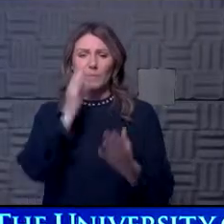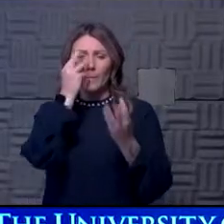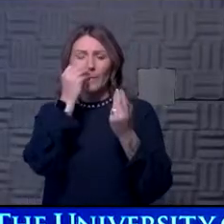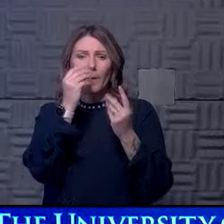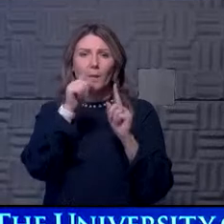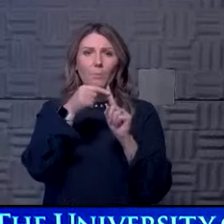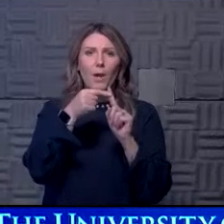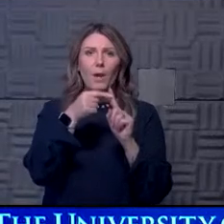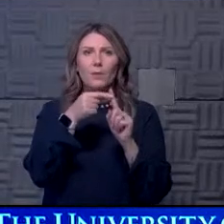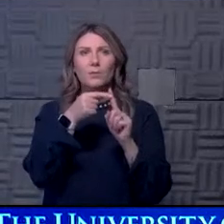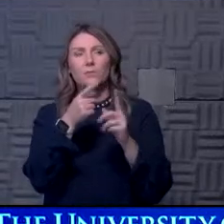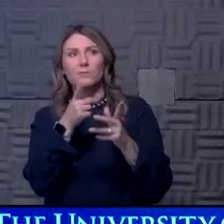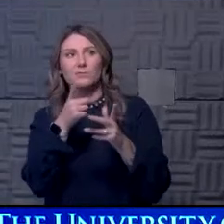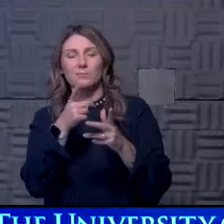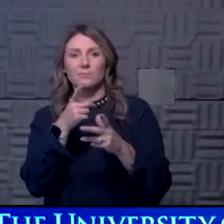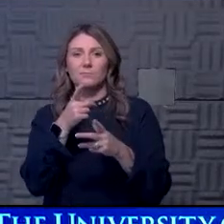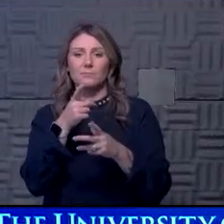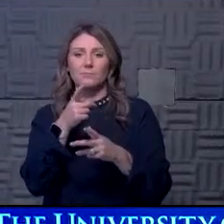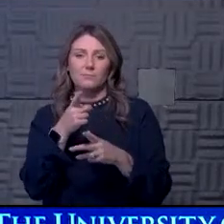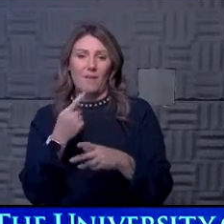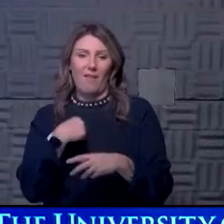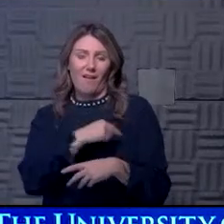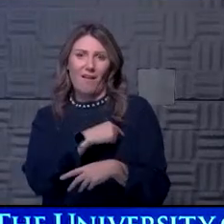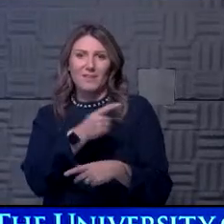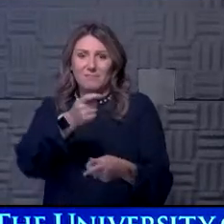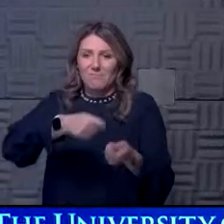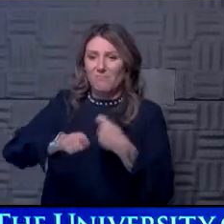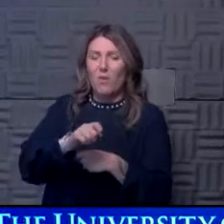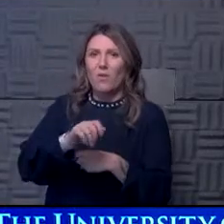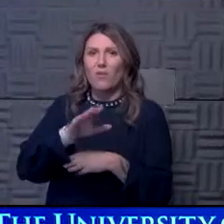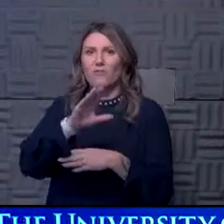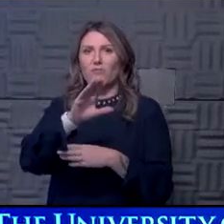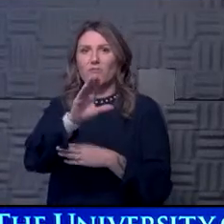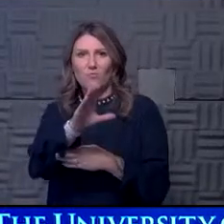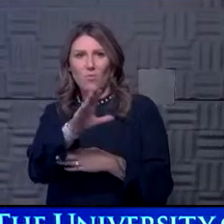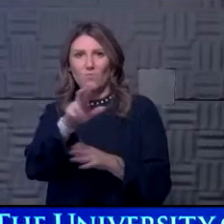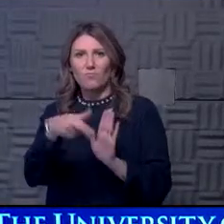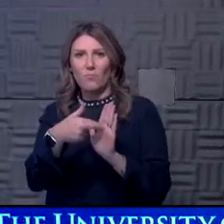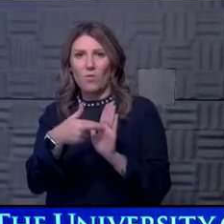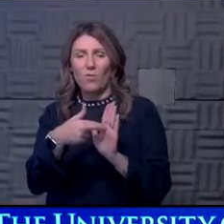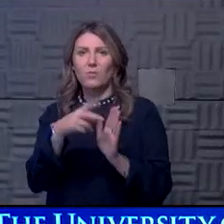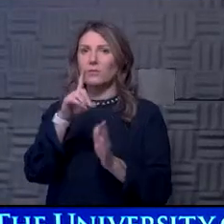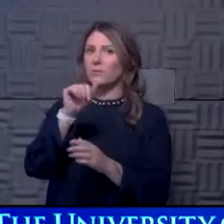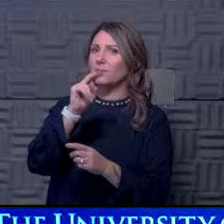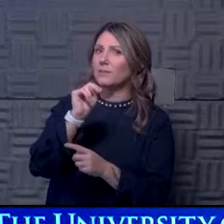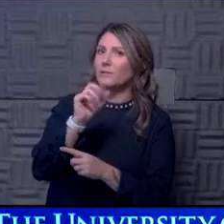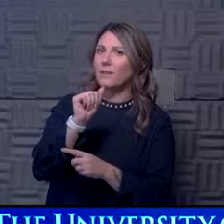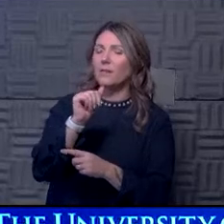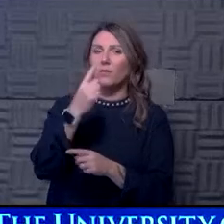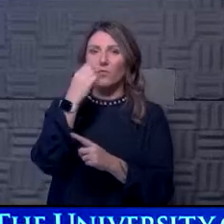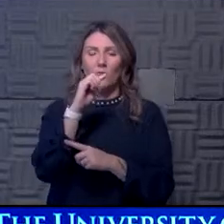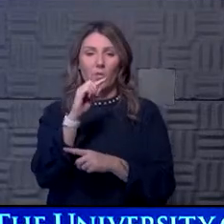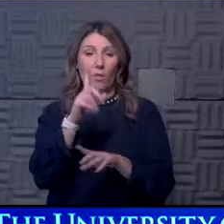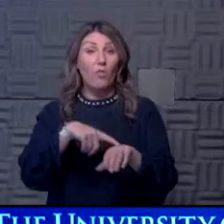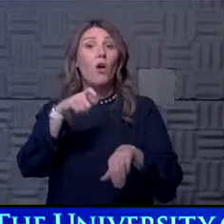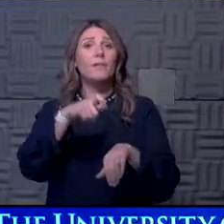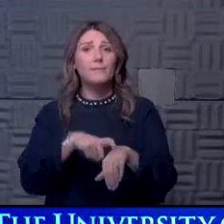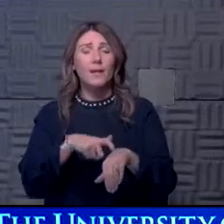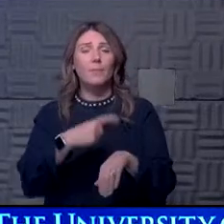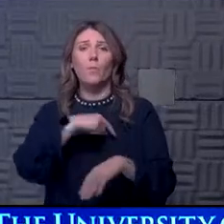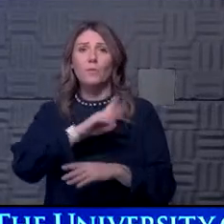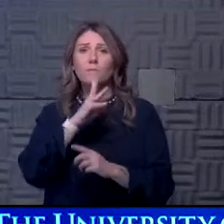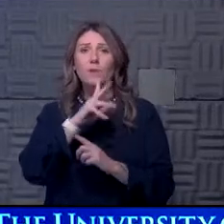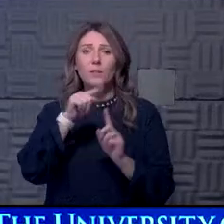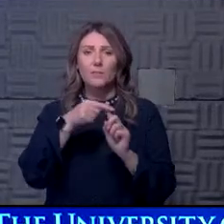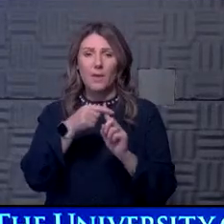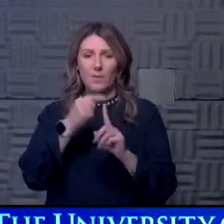think about putting, um, us in, in your shoes right now, Mike. you know, Dana, I think for a long time now, we've been talking